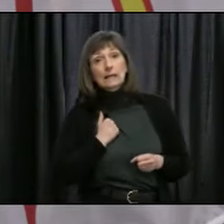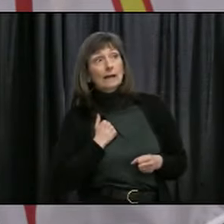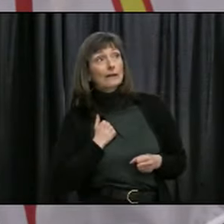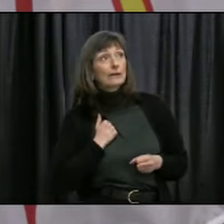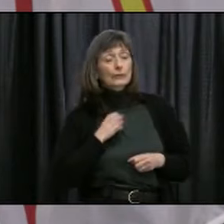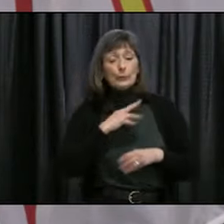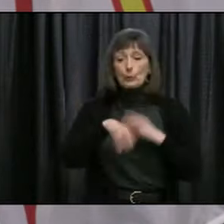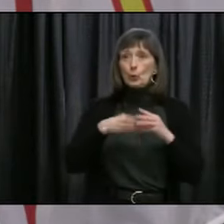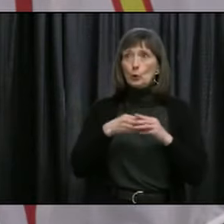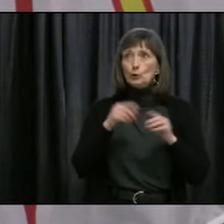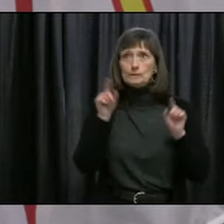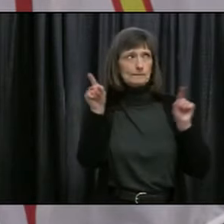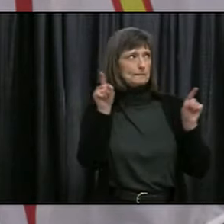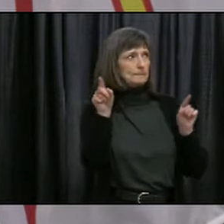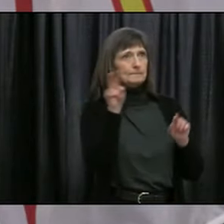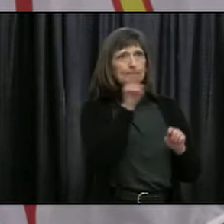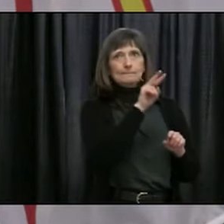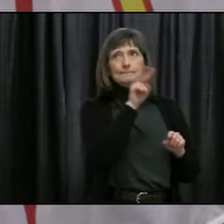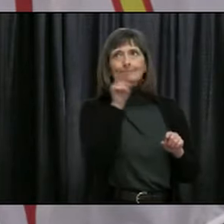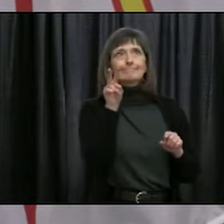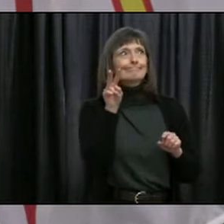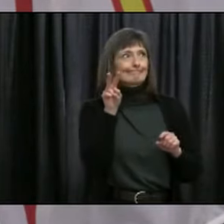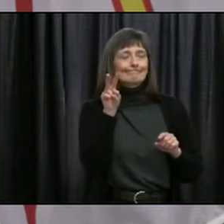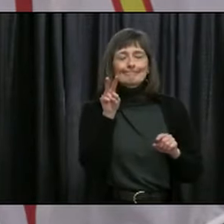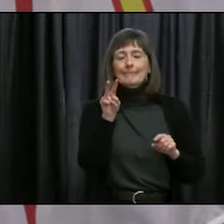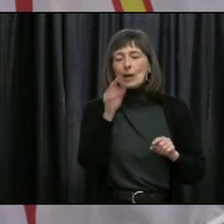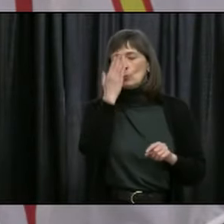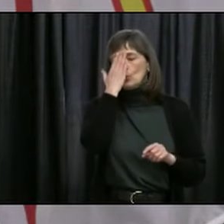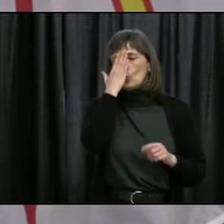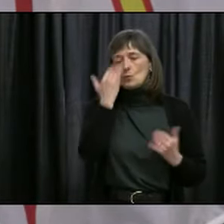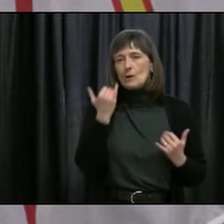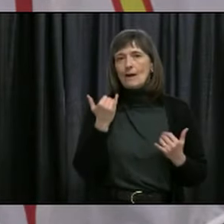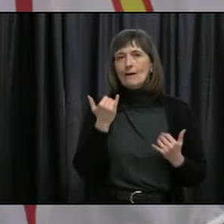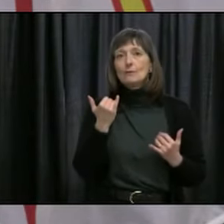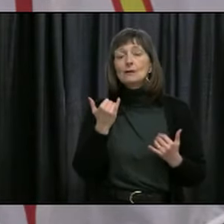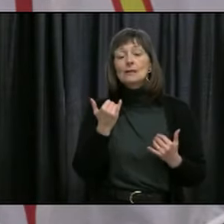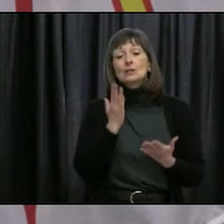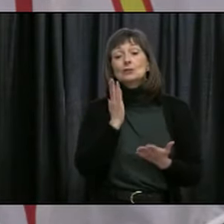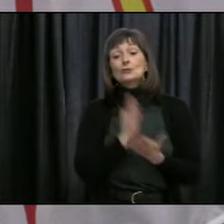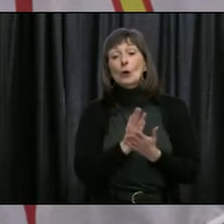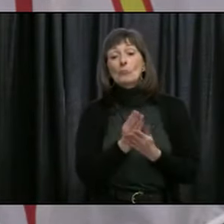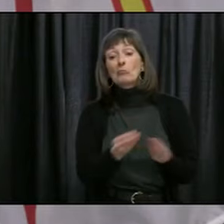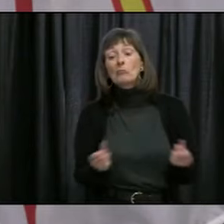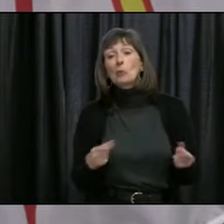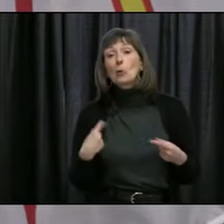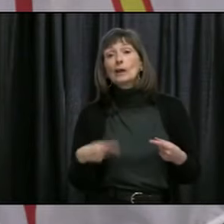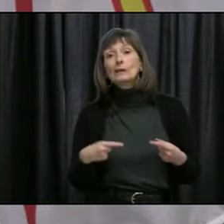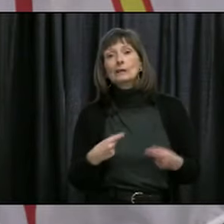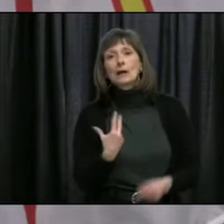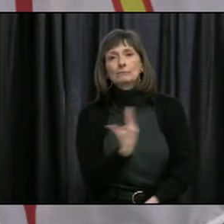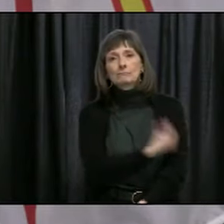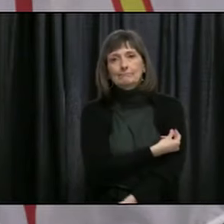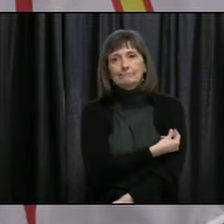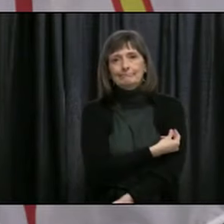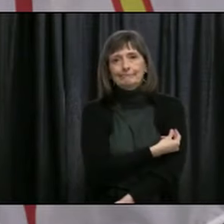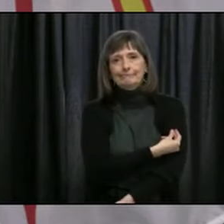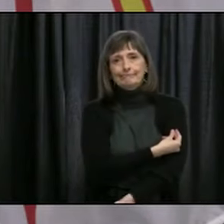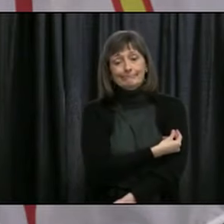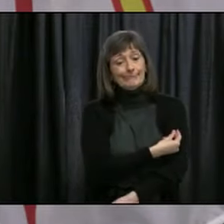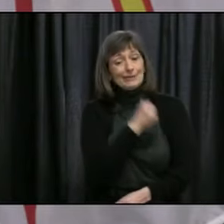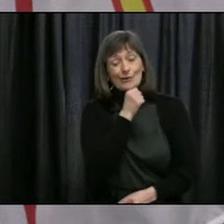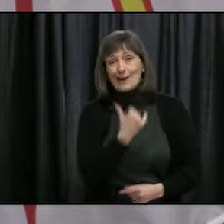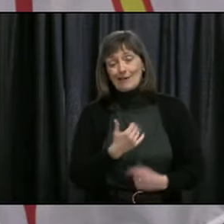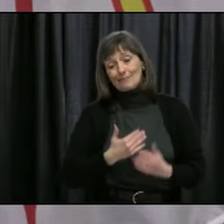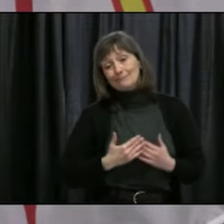that this virus is with us until a vaccine is available. That is still a ways away. The